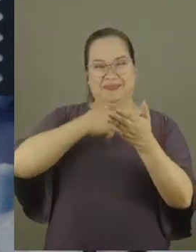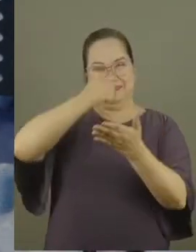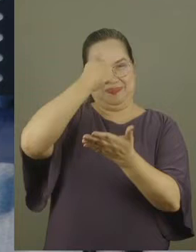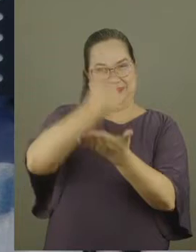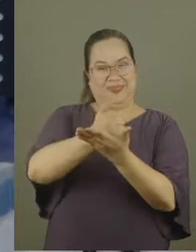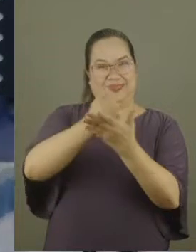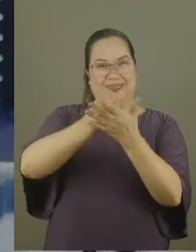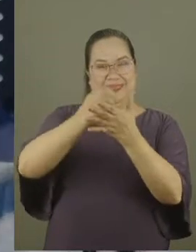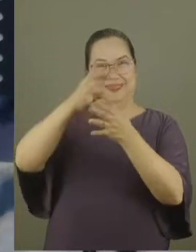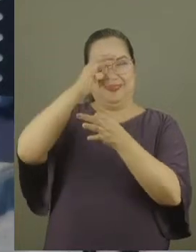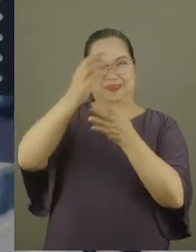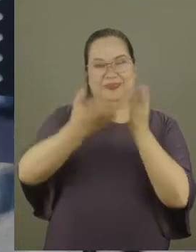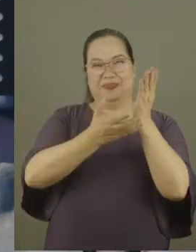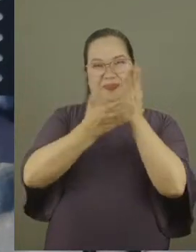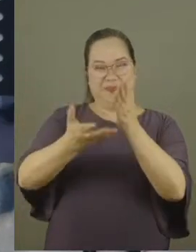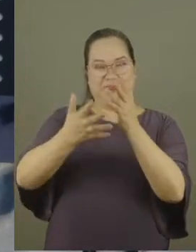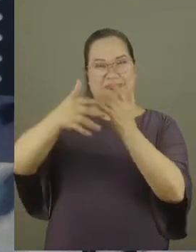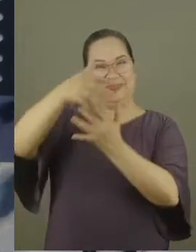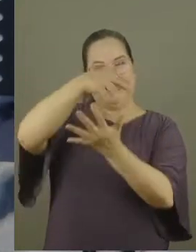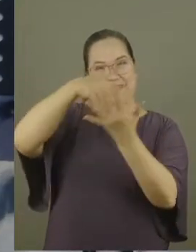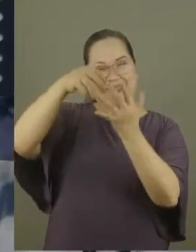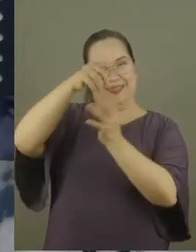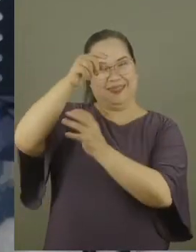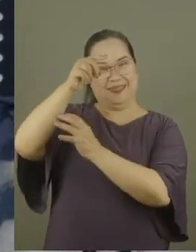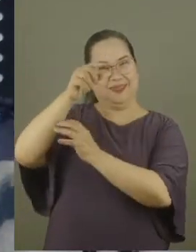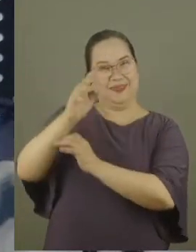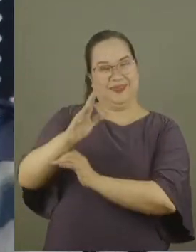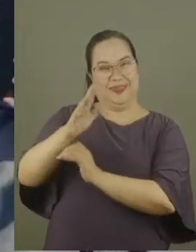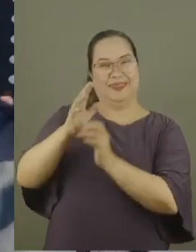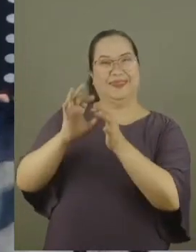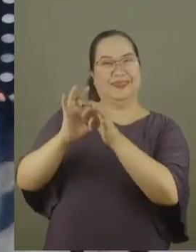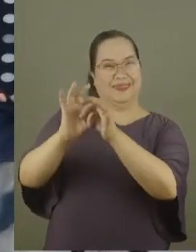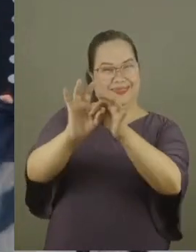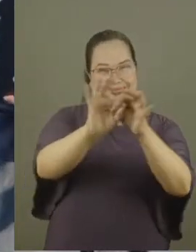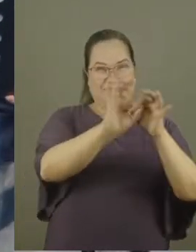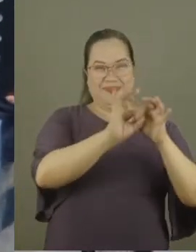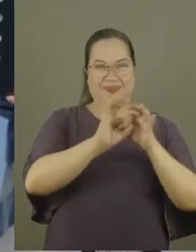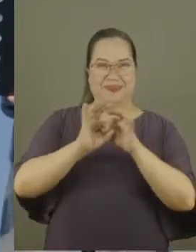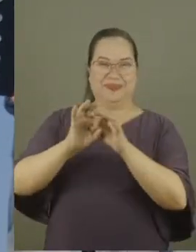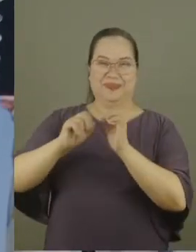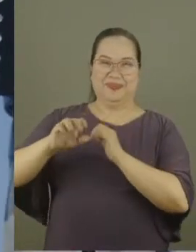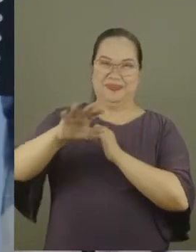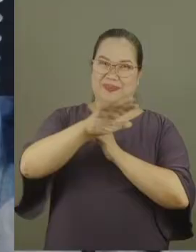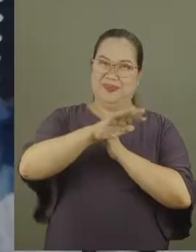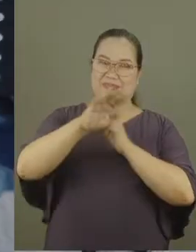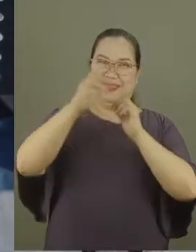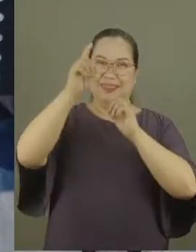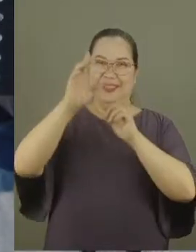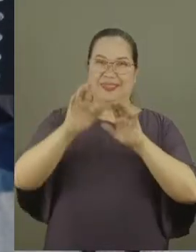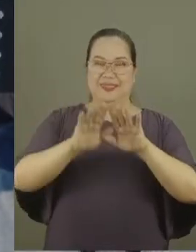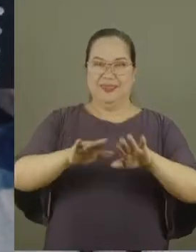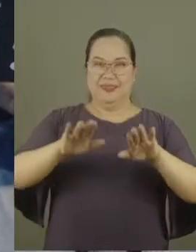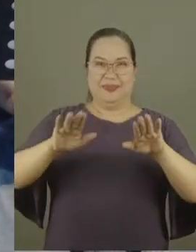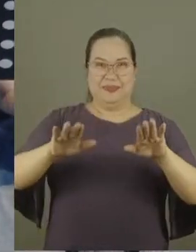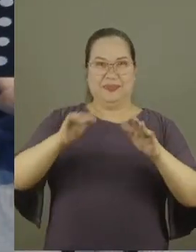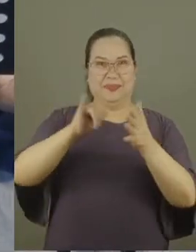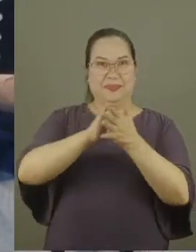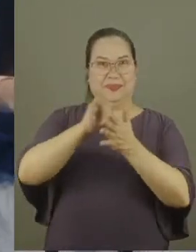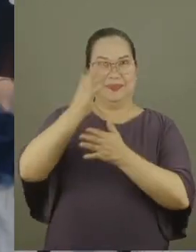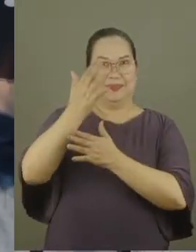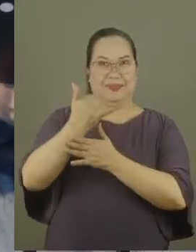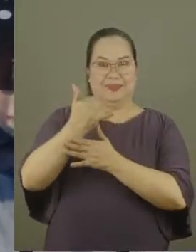Spirit, and brought me to His fellowship. And that applies to all of us who are His children. And that is why